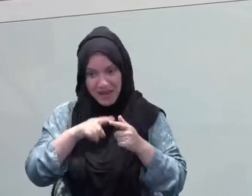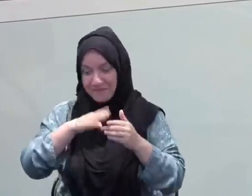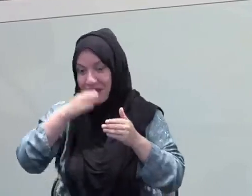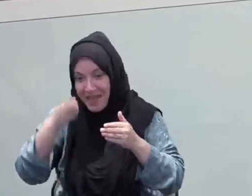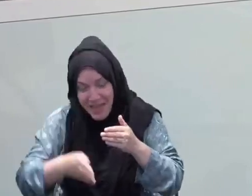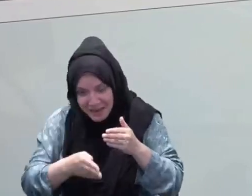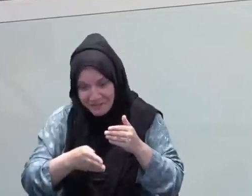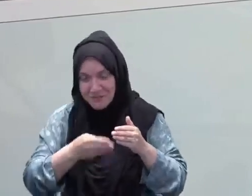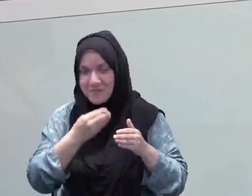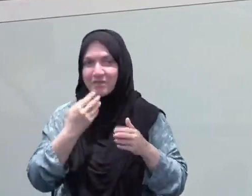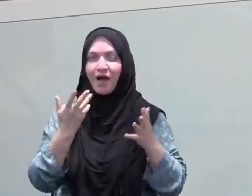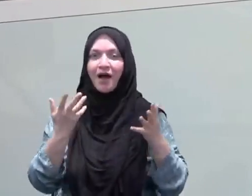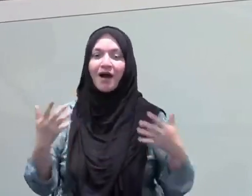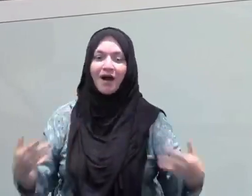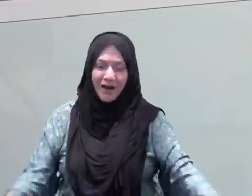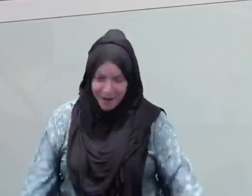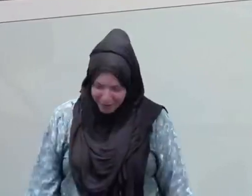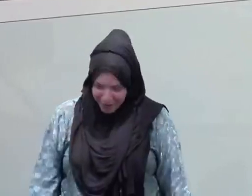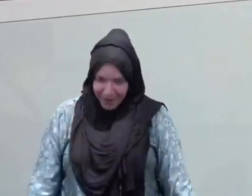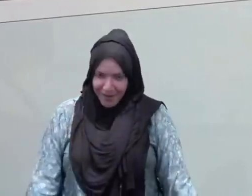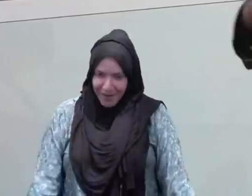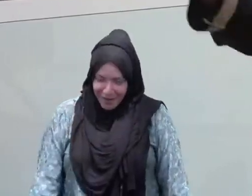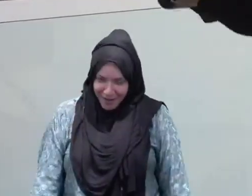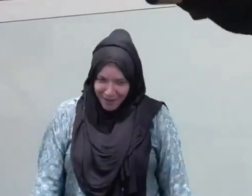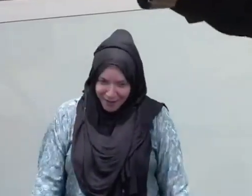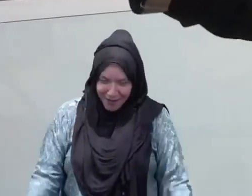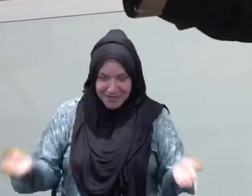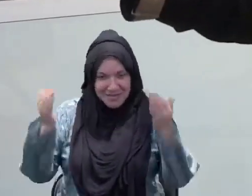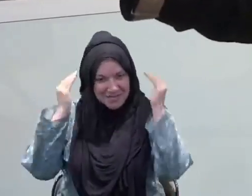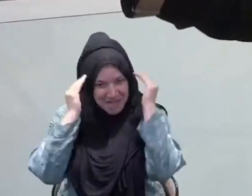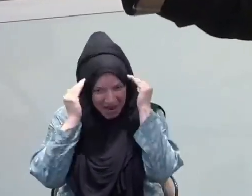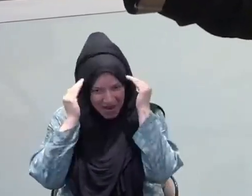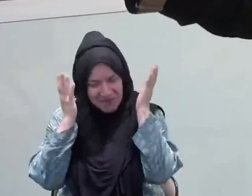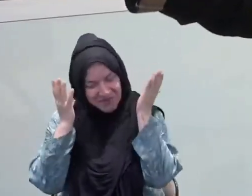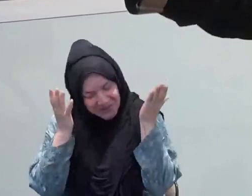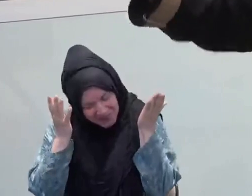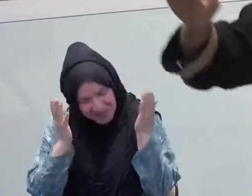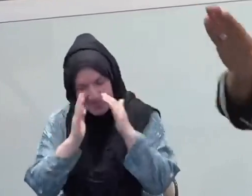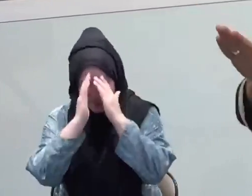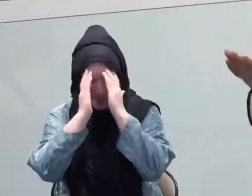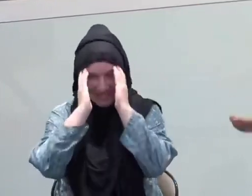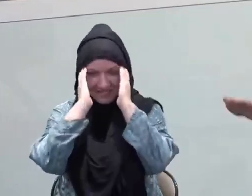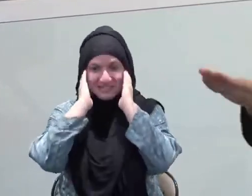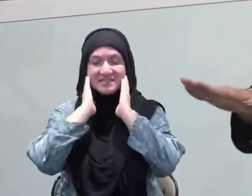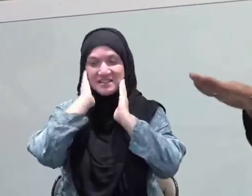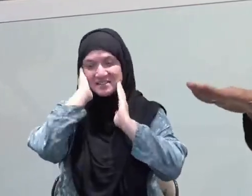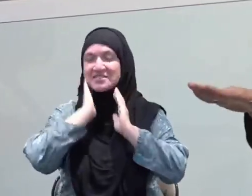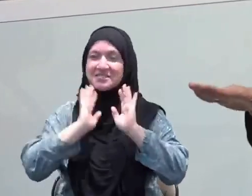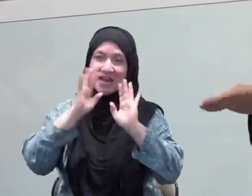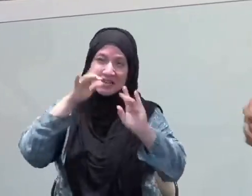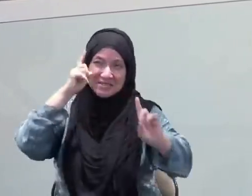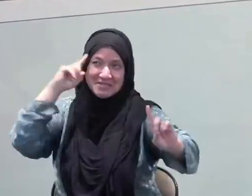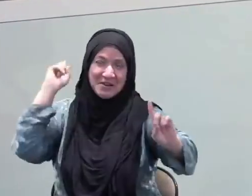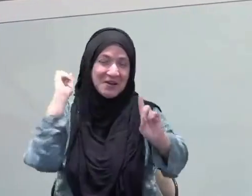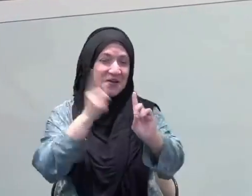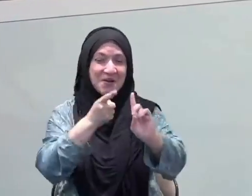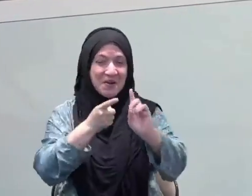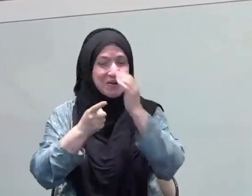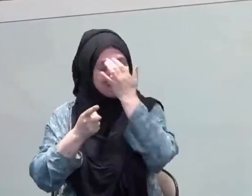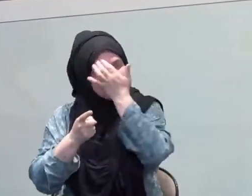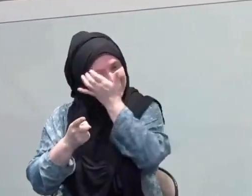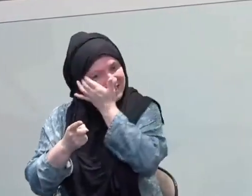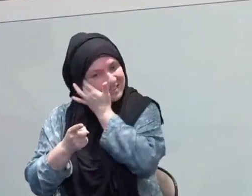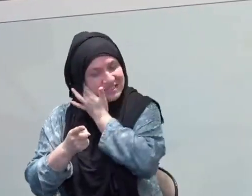year, right? He's saying, I've already charted it out. I see where the end goal is and I'm pacing myself and Al